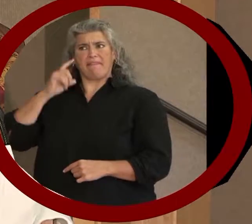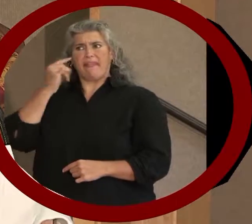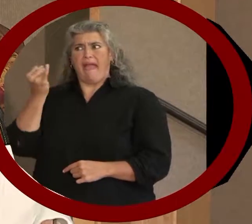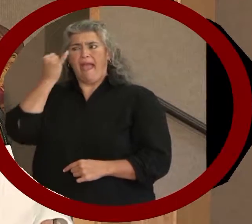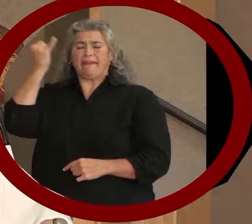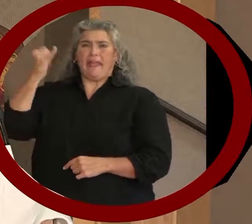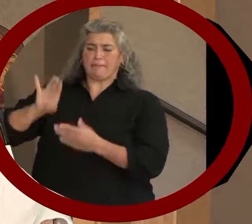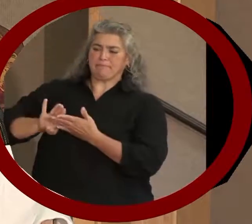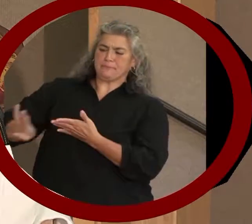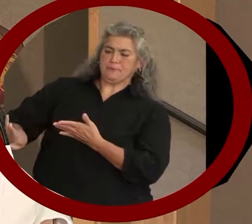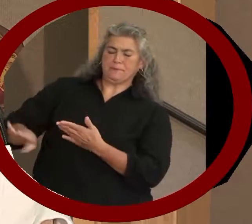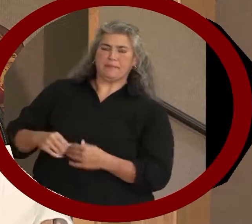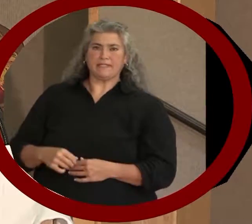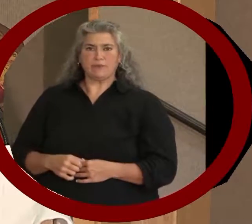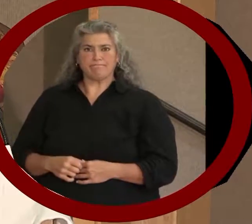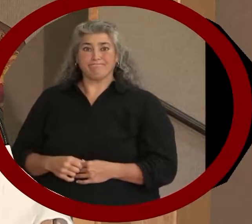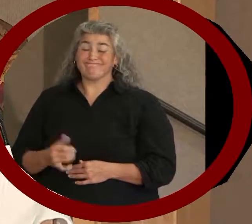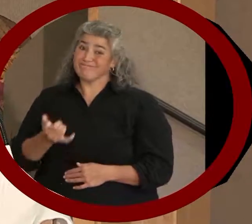was wrong.